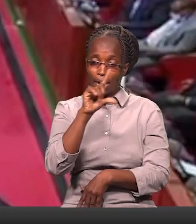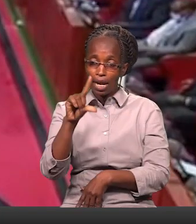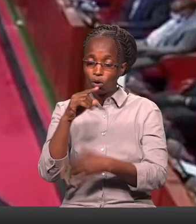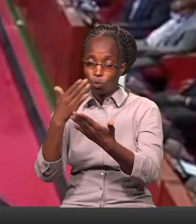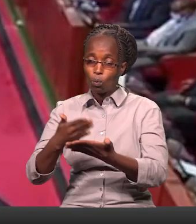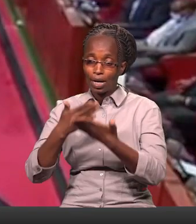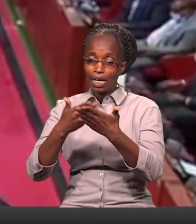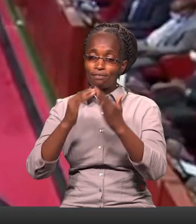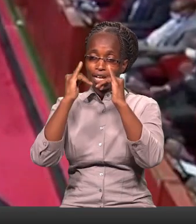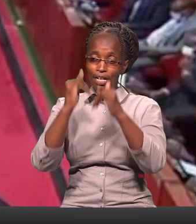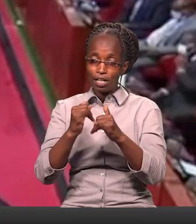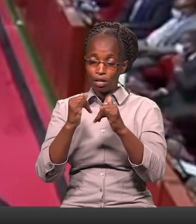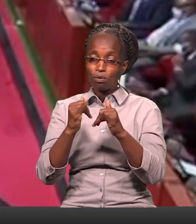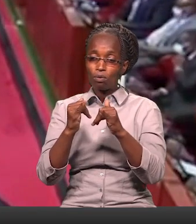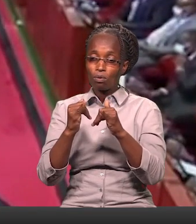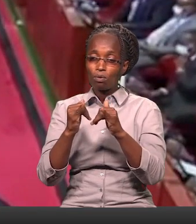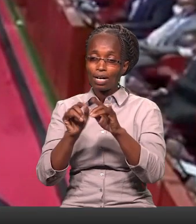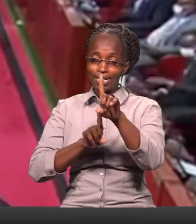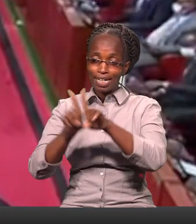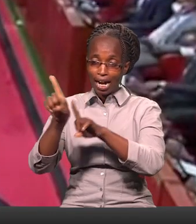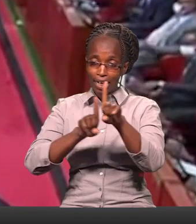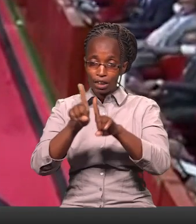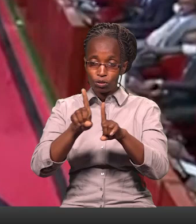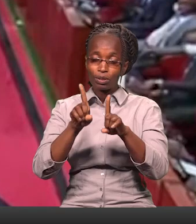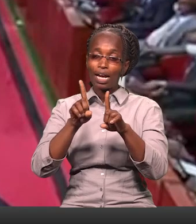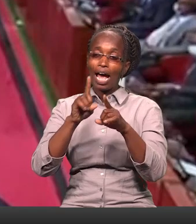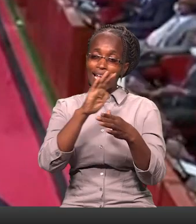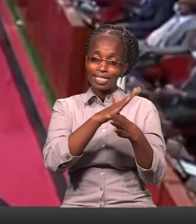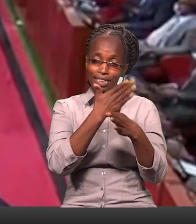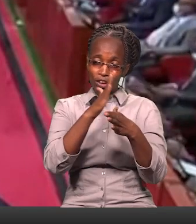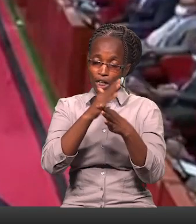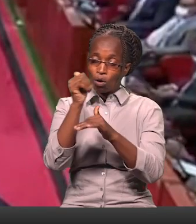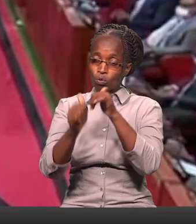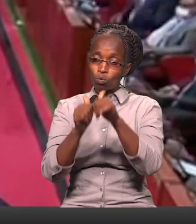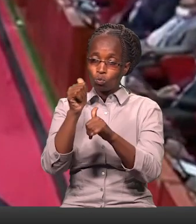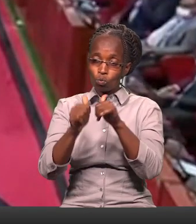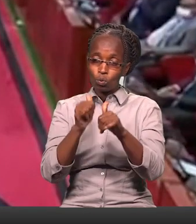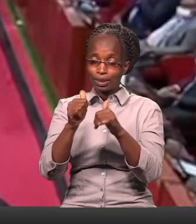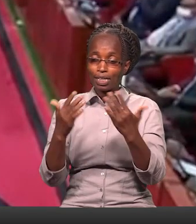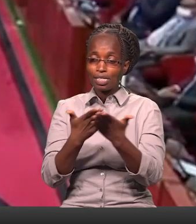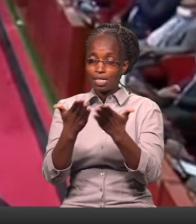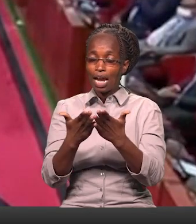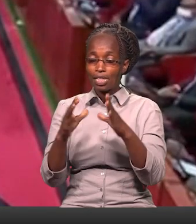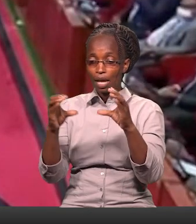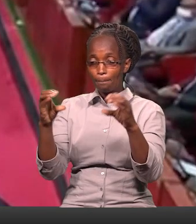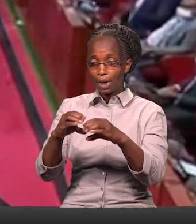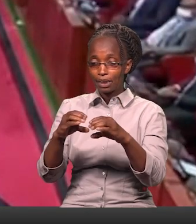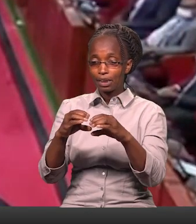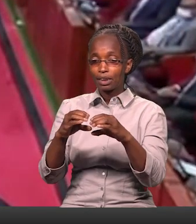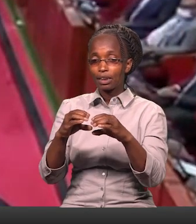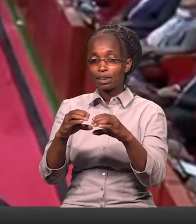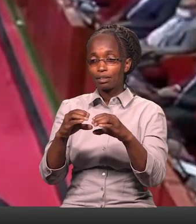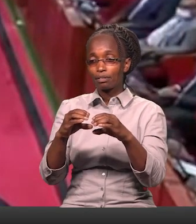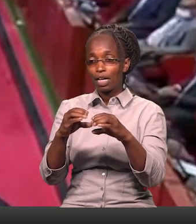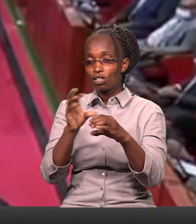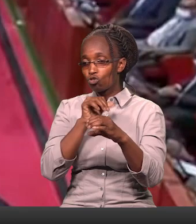unatarajiwa kutuwa mwele kio mpia kwa siyaza za umu nchini Huku mgao unawakabidiwa vyama ukitumwa kwa miungano